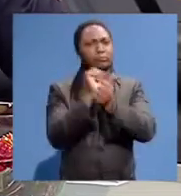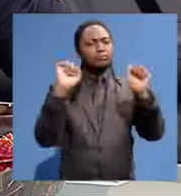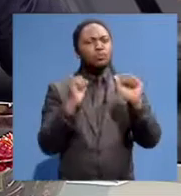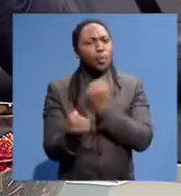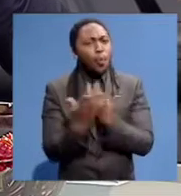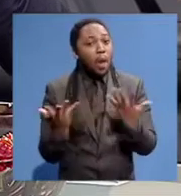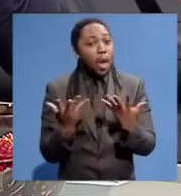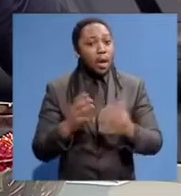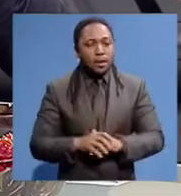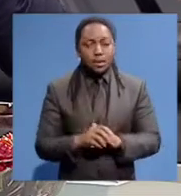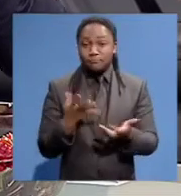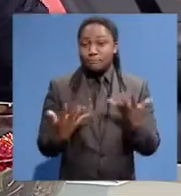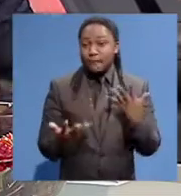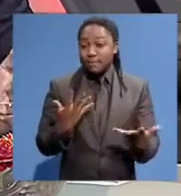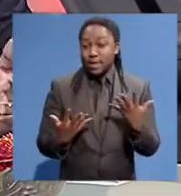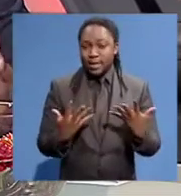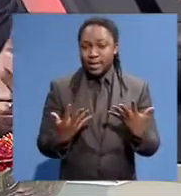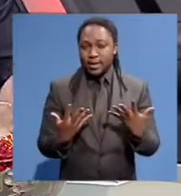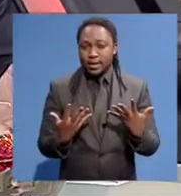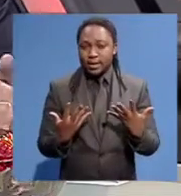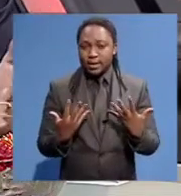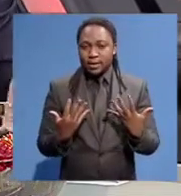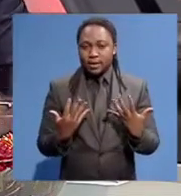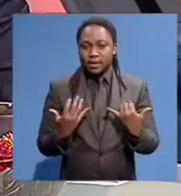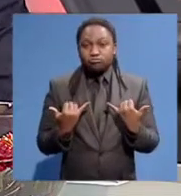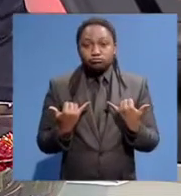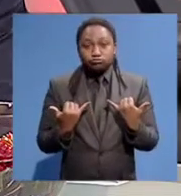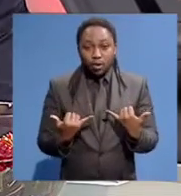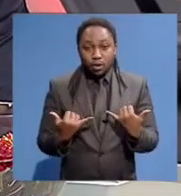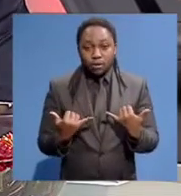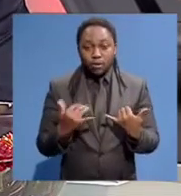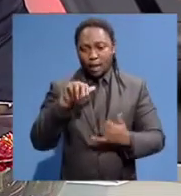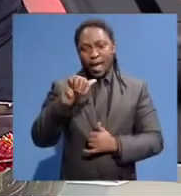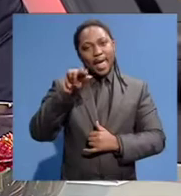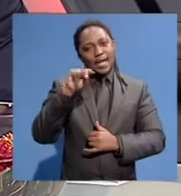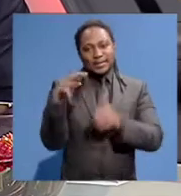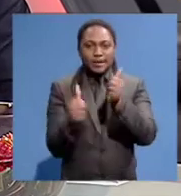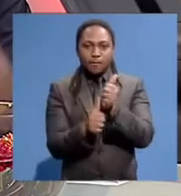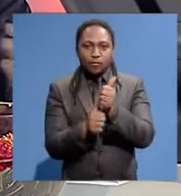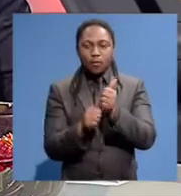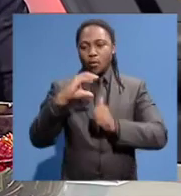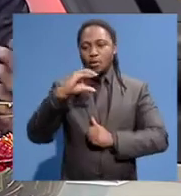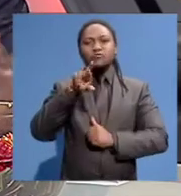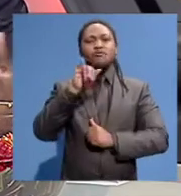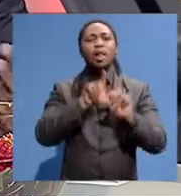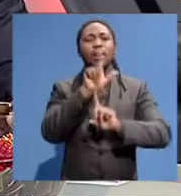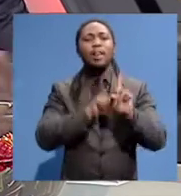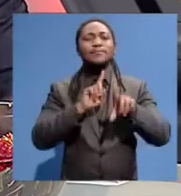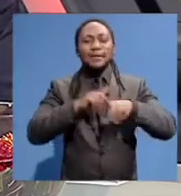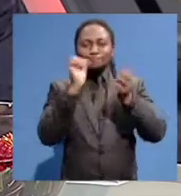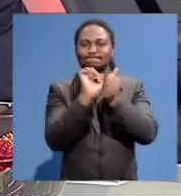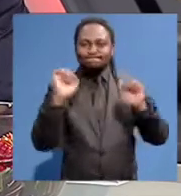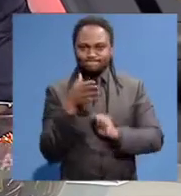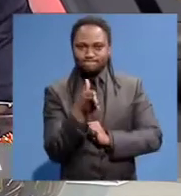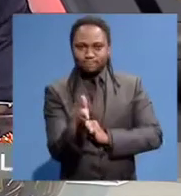you'd have seen as well from the visuals, the now deputy within the ANC, Cyril Ramaphosa, right there at the side, then a trade